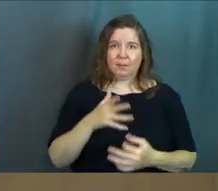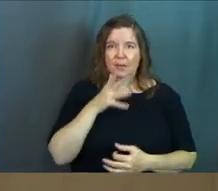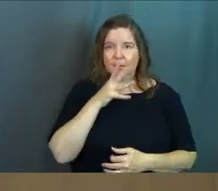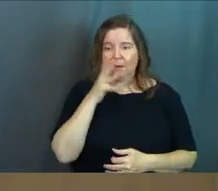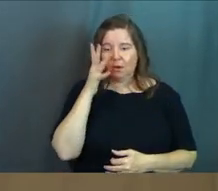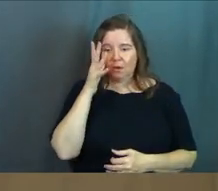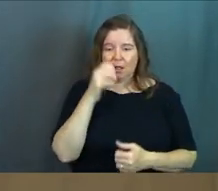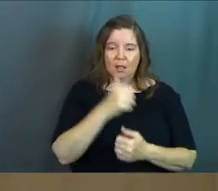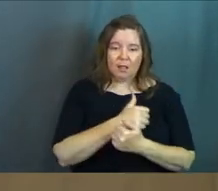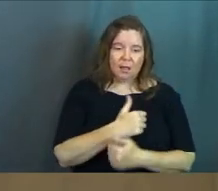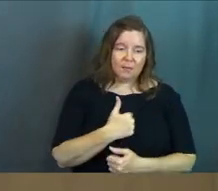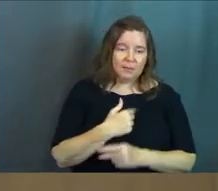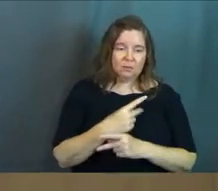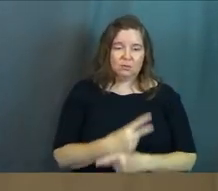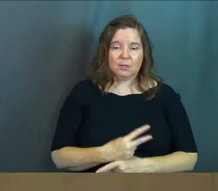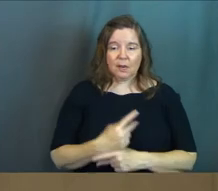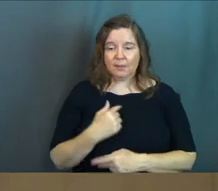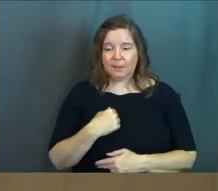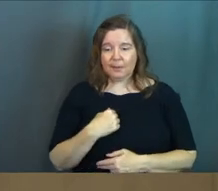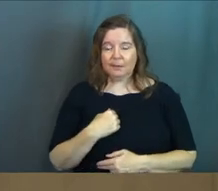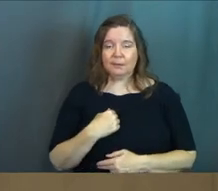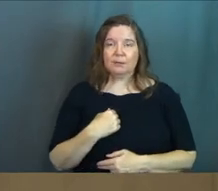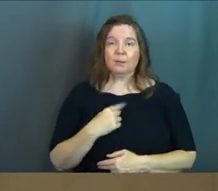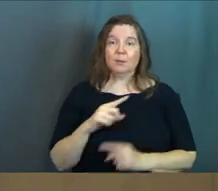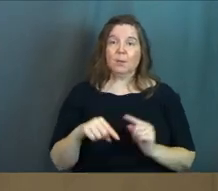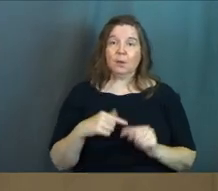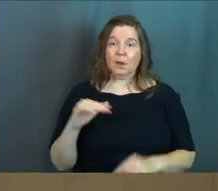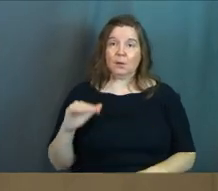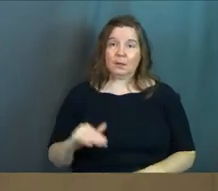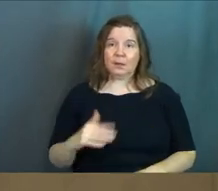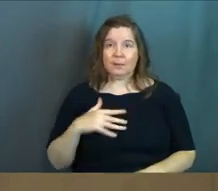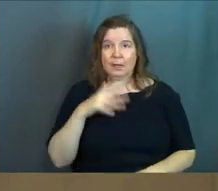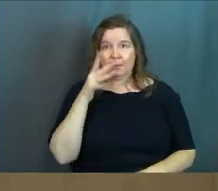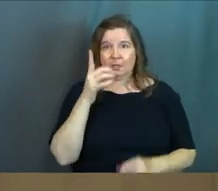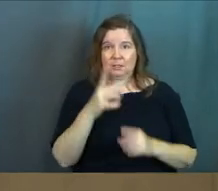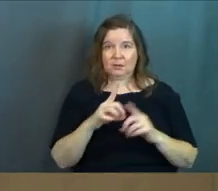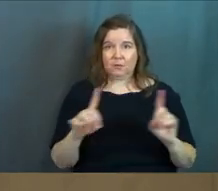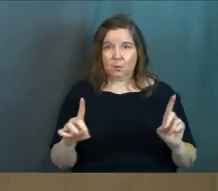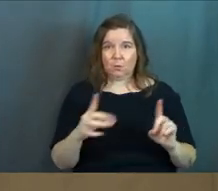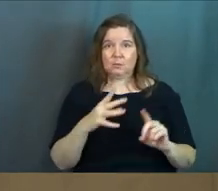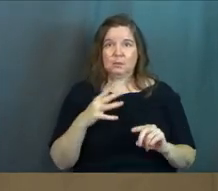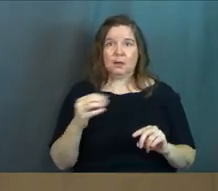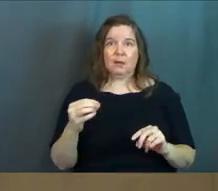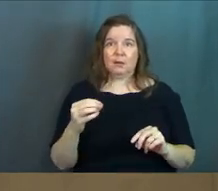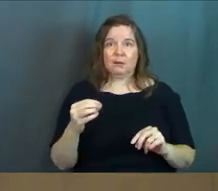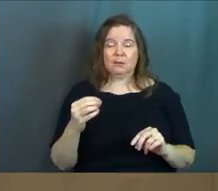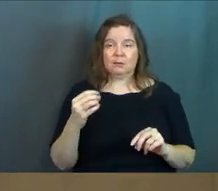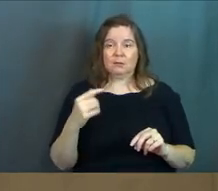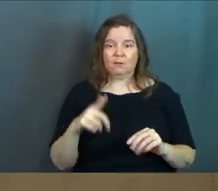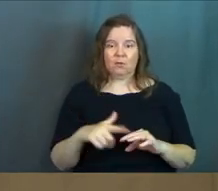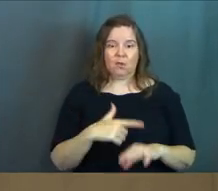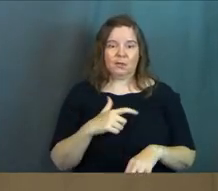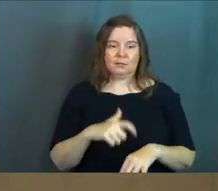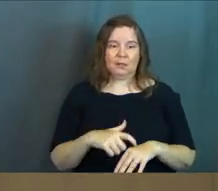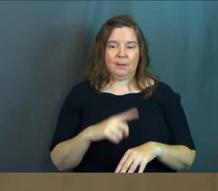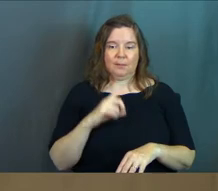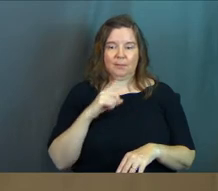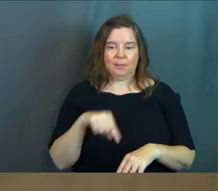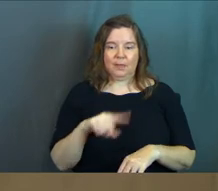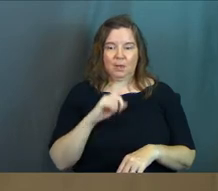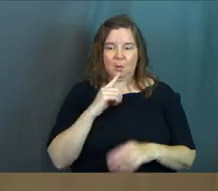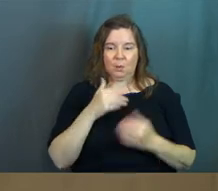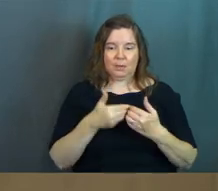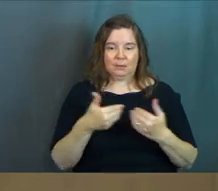parents loved me, took care of me. Although when I was little, my parents got divorced, and for the longest time, they were